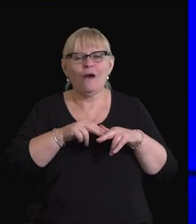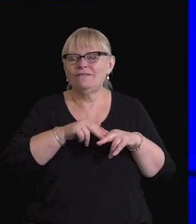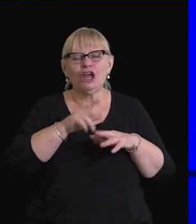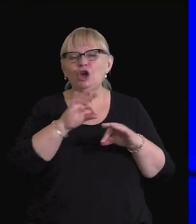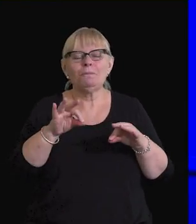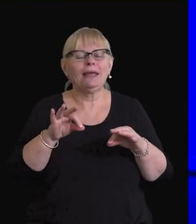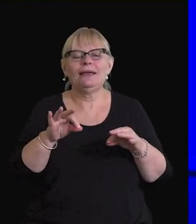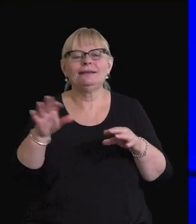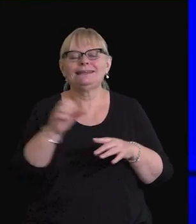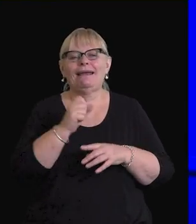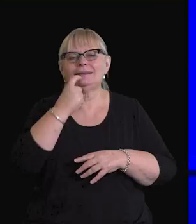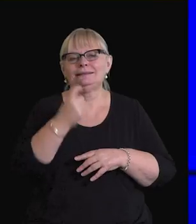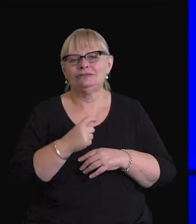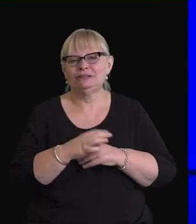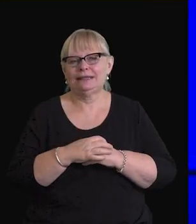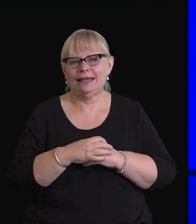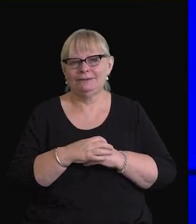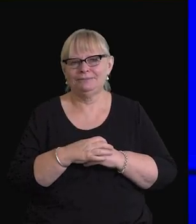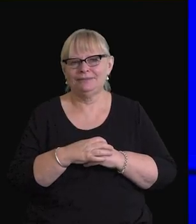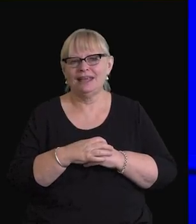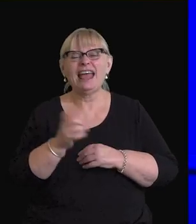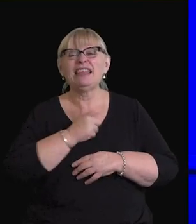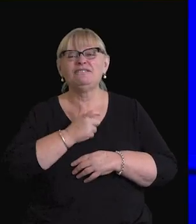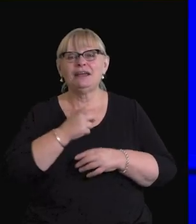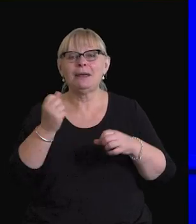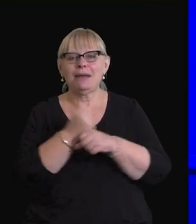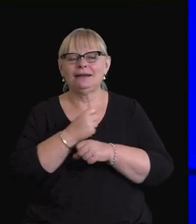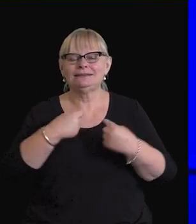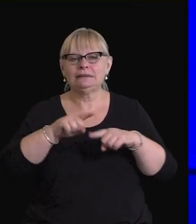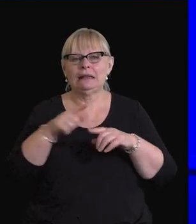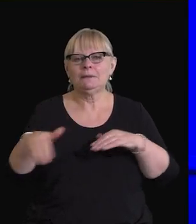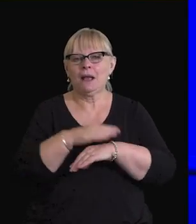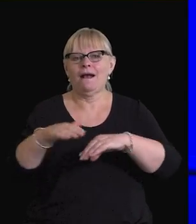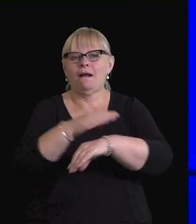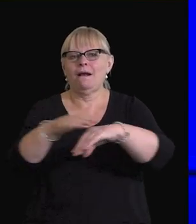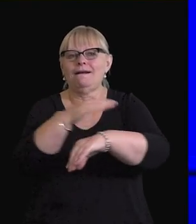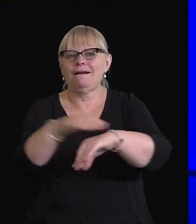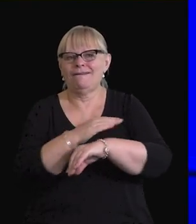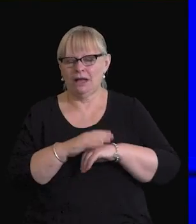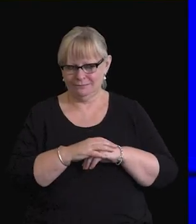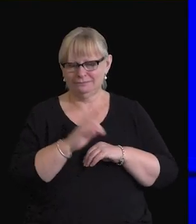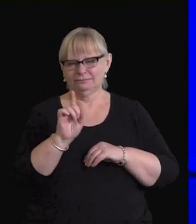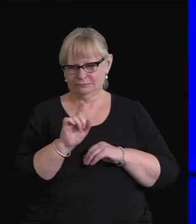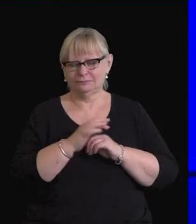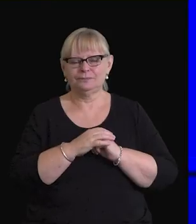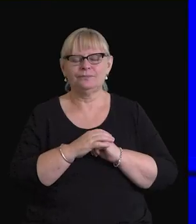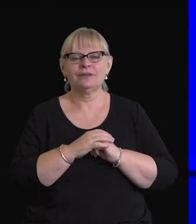not being taken seriously. And that fear makes us cover ourselves. It plays out differently.